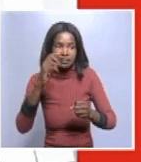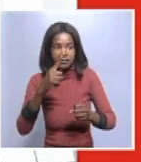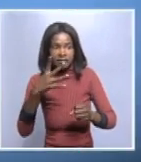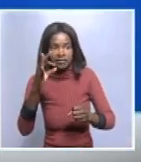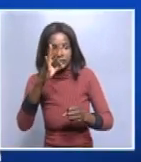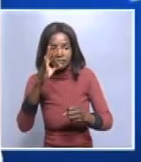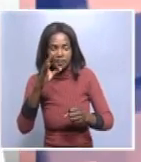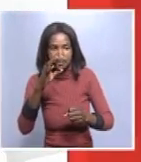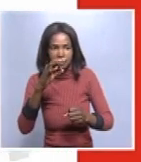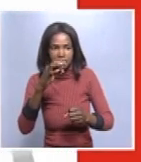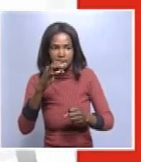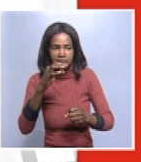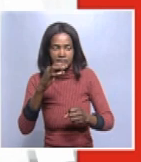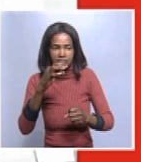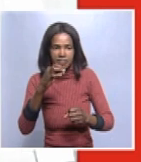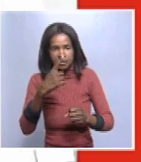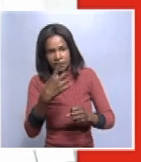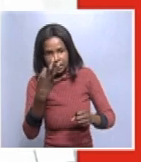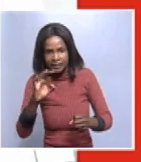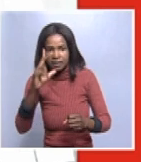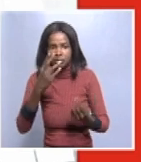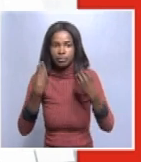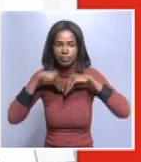Sorry, with 19.